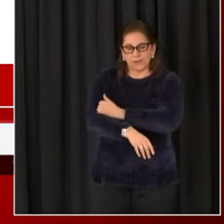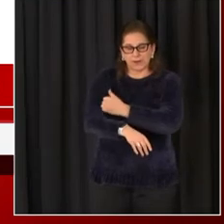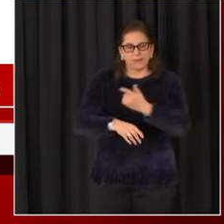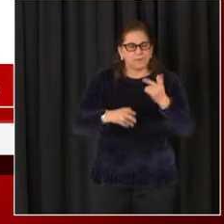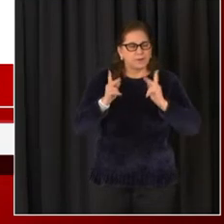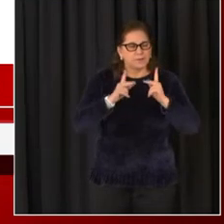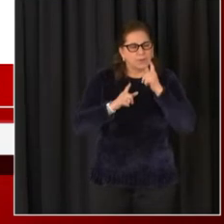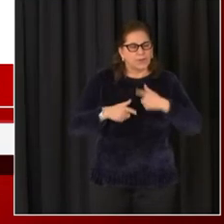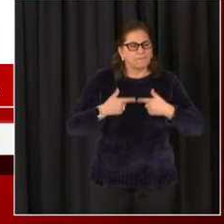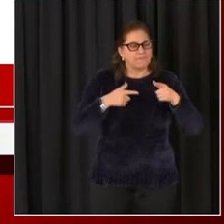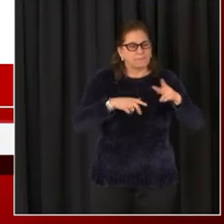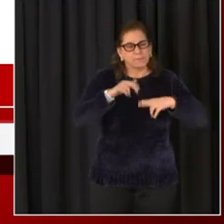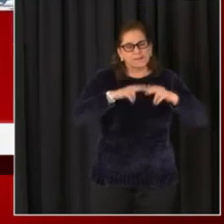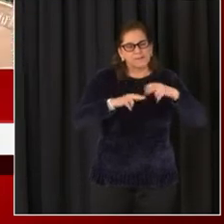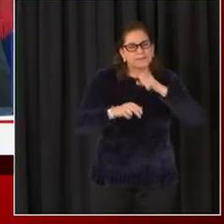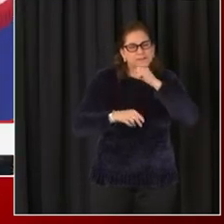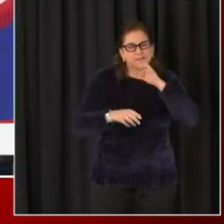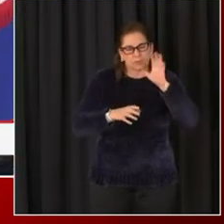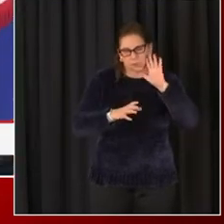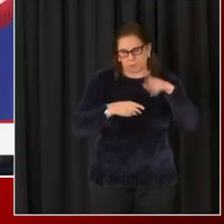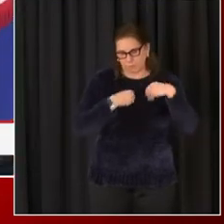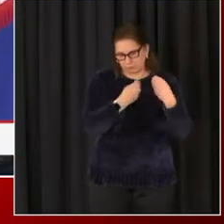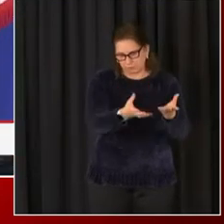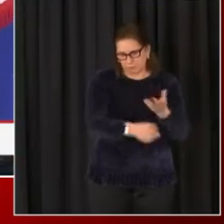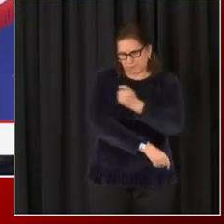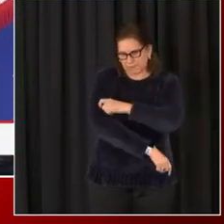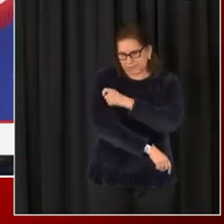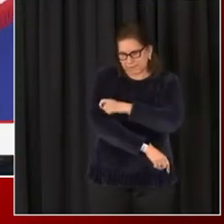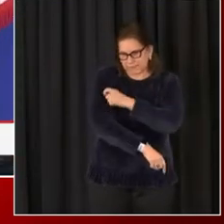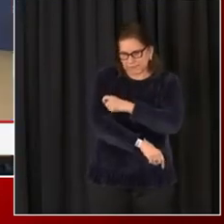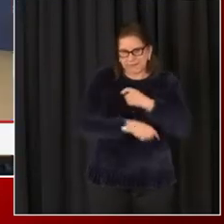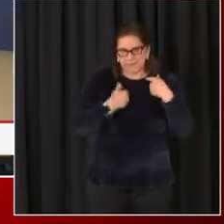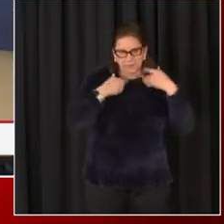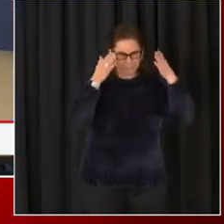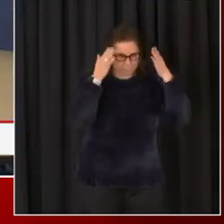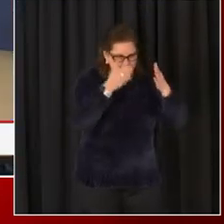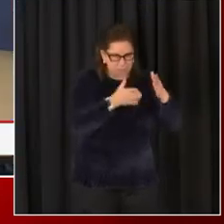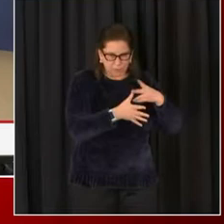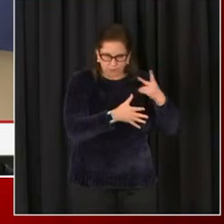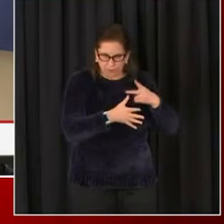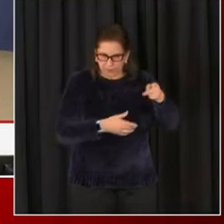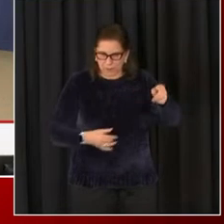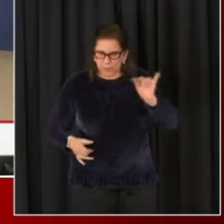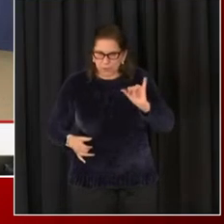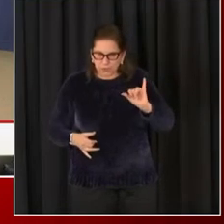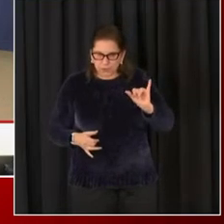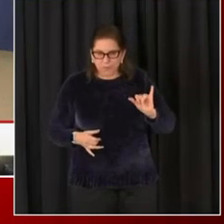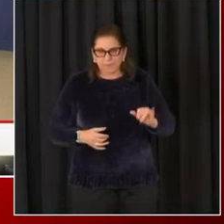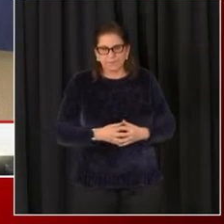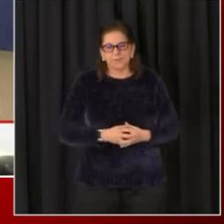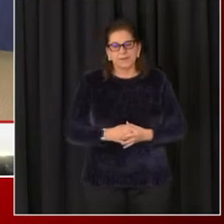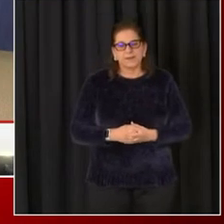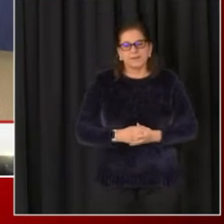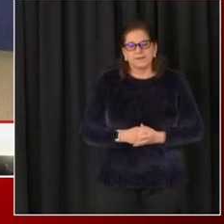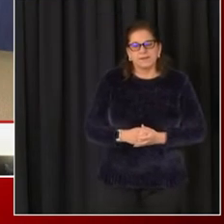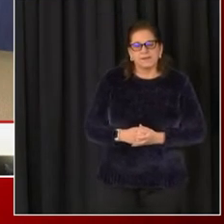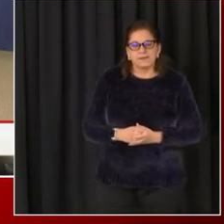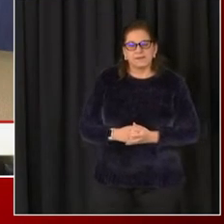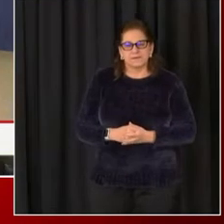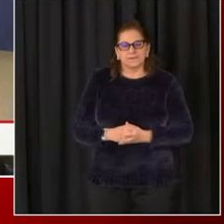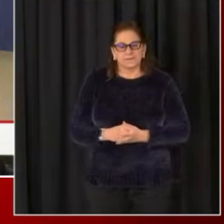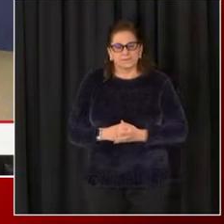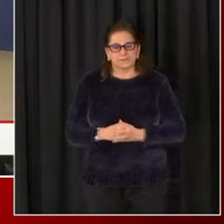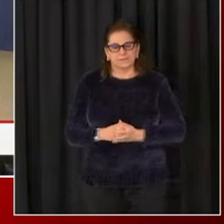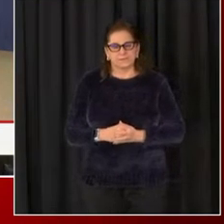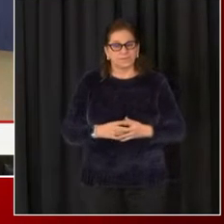a little bit more. Sure. Thank you, Madam Mayor. You all will recall that we've talked at length about the way that we establish